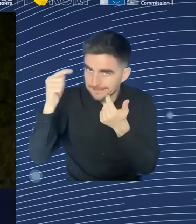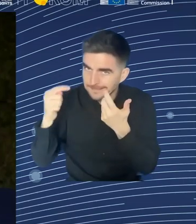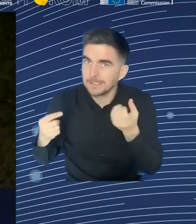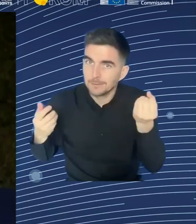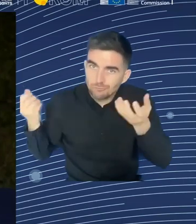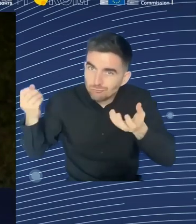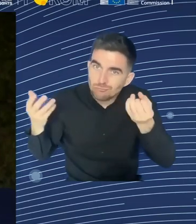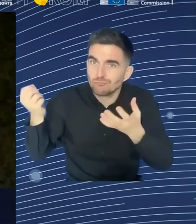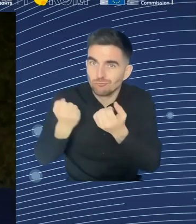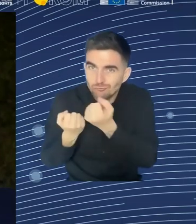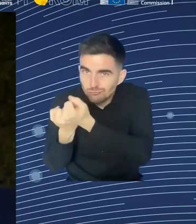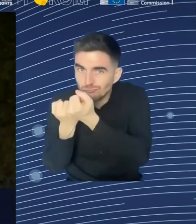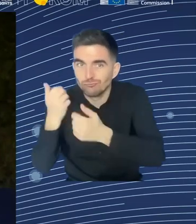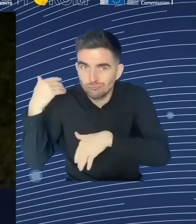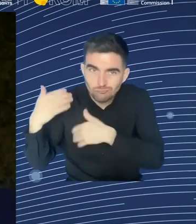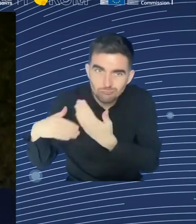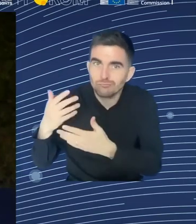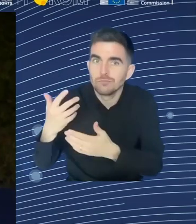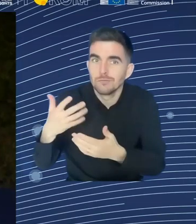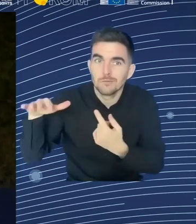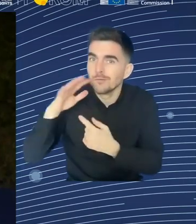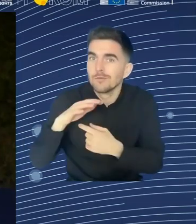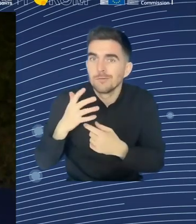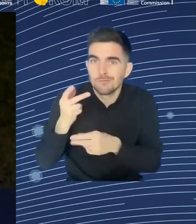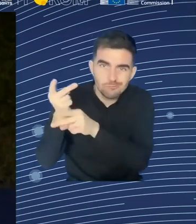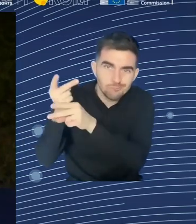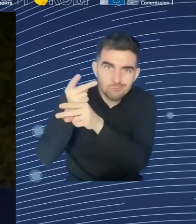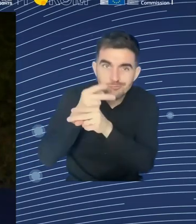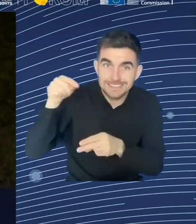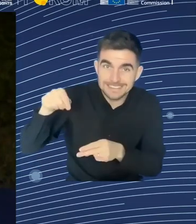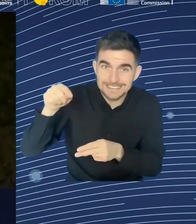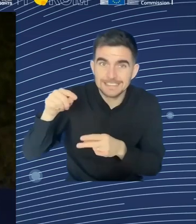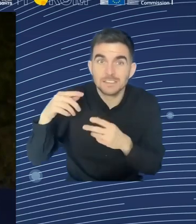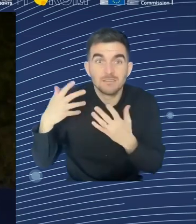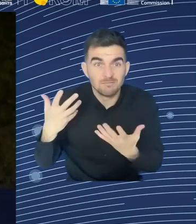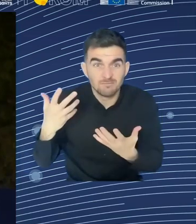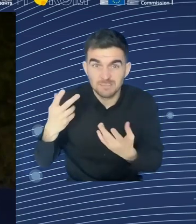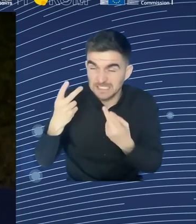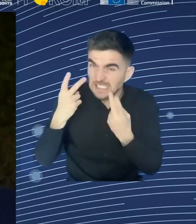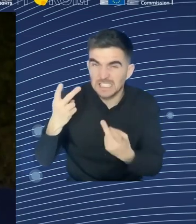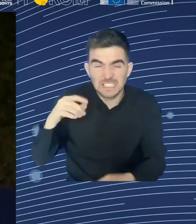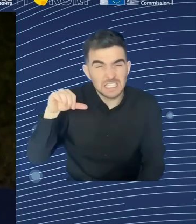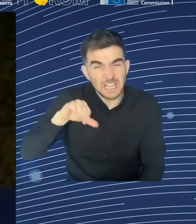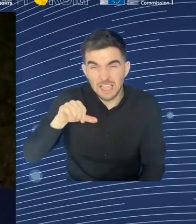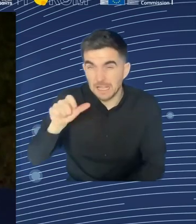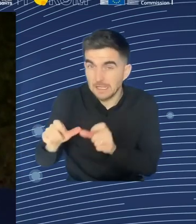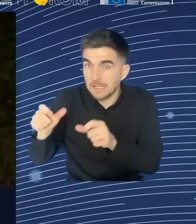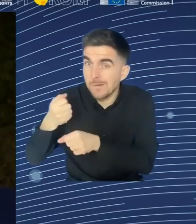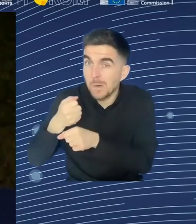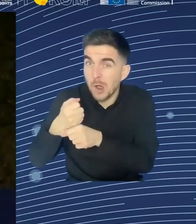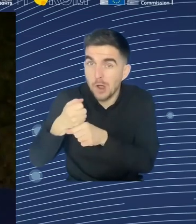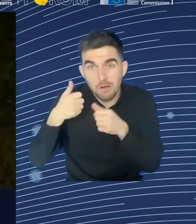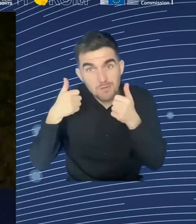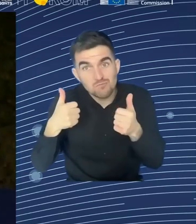really, in your report, you stress. This working condition is very much related to this shortage, because